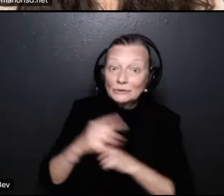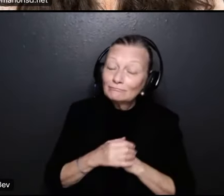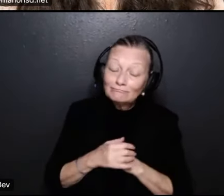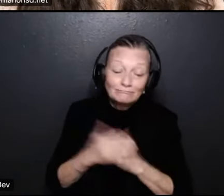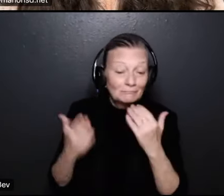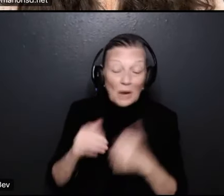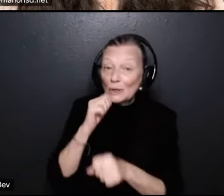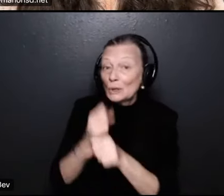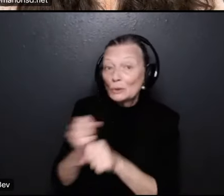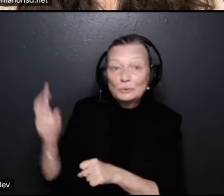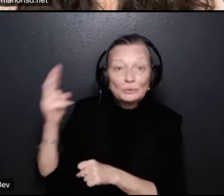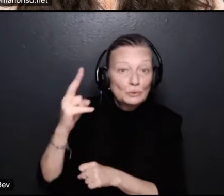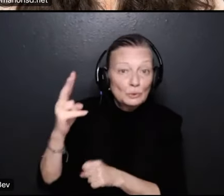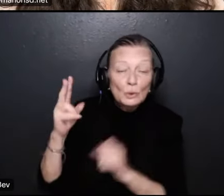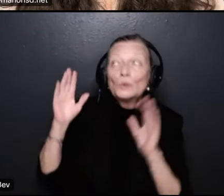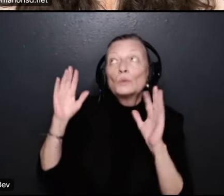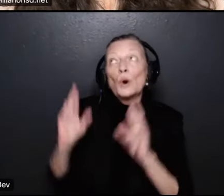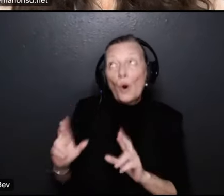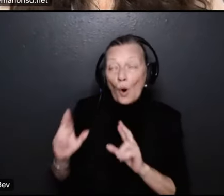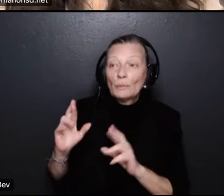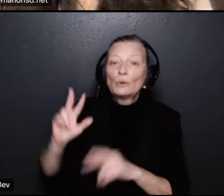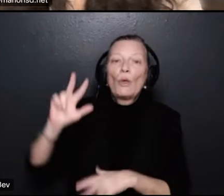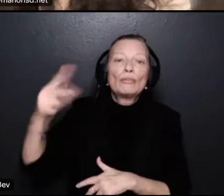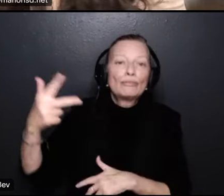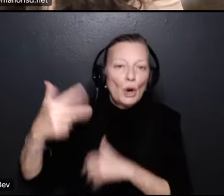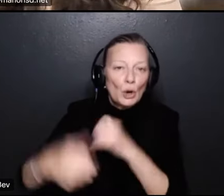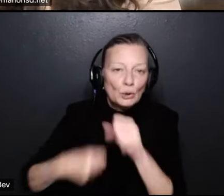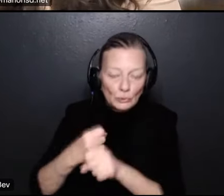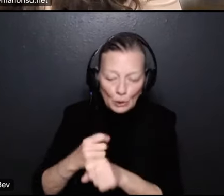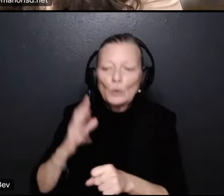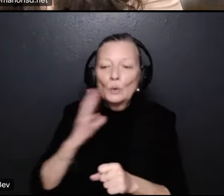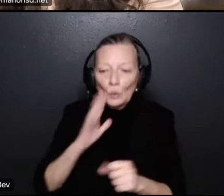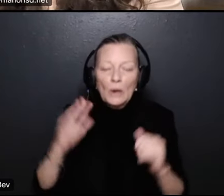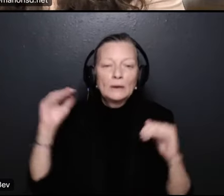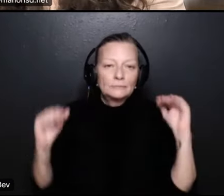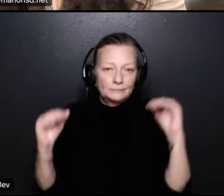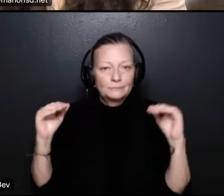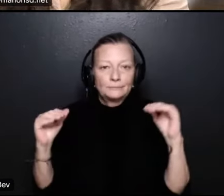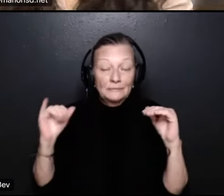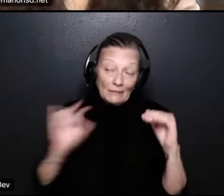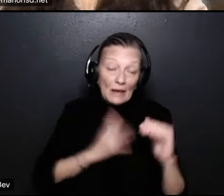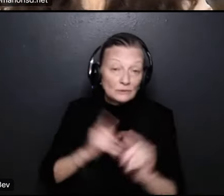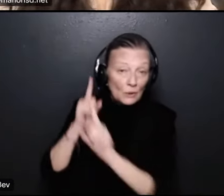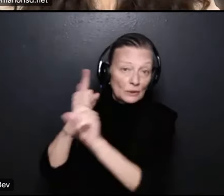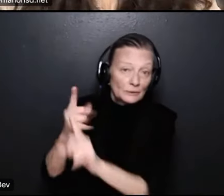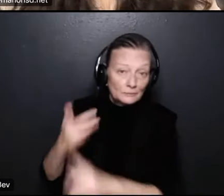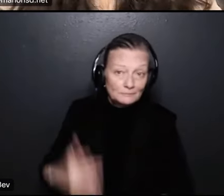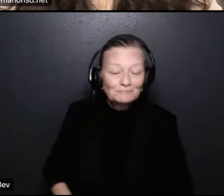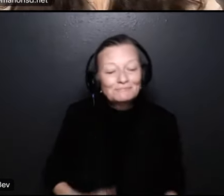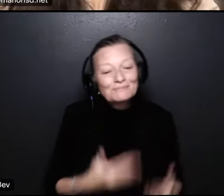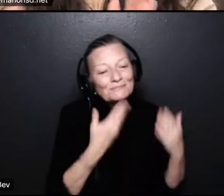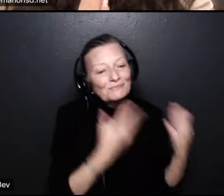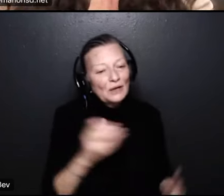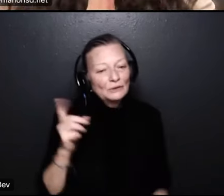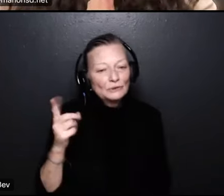two years from now we're hoping it's going to happen in year three and um that's what we're aiming for okay thank you dr sermani